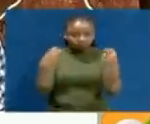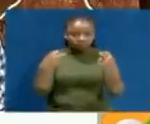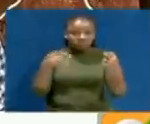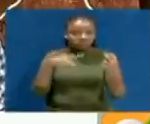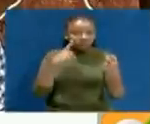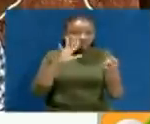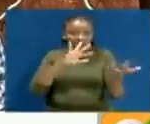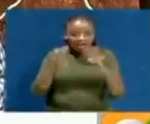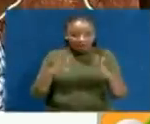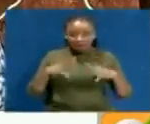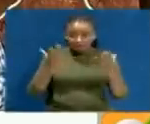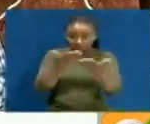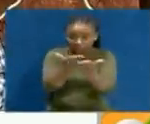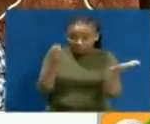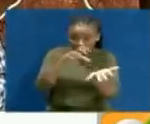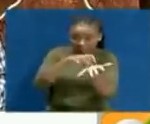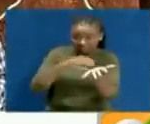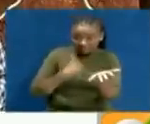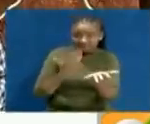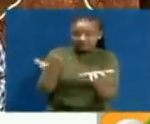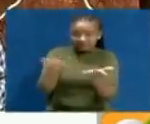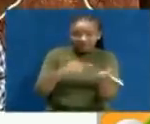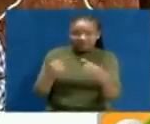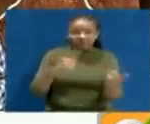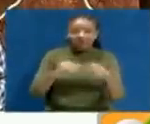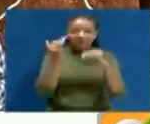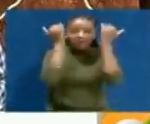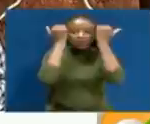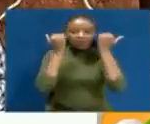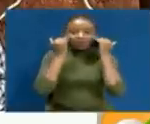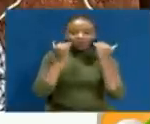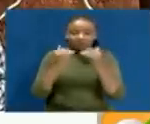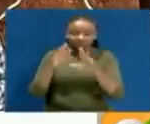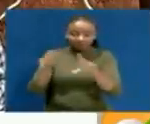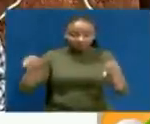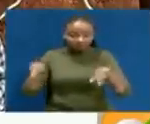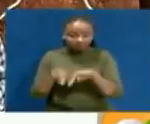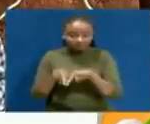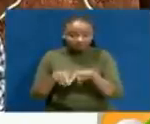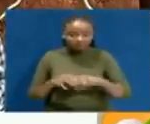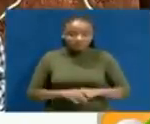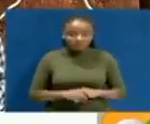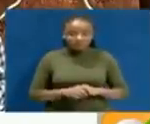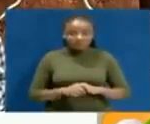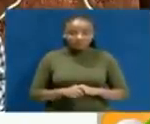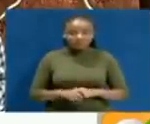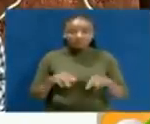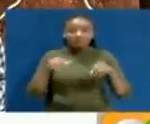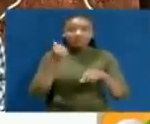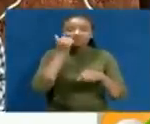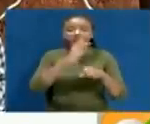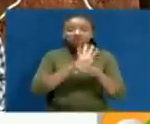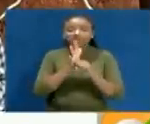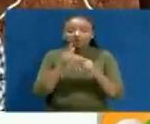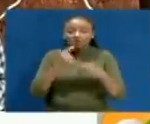safe resumption of physical sessions. This, as the country's COVID-19 test positivity rate, stood on average at